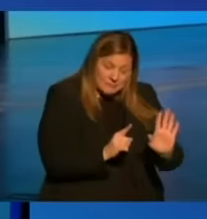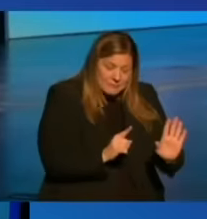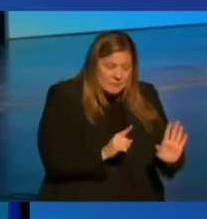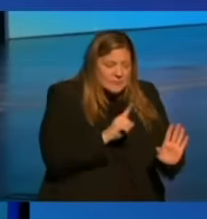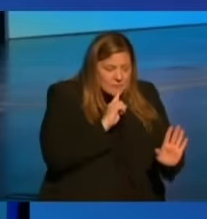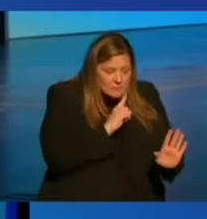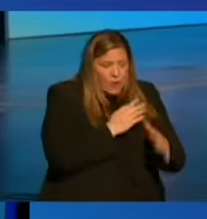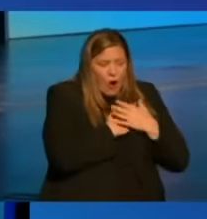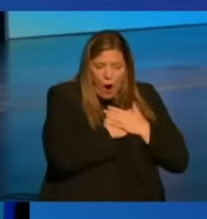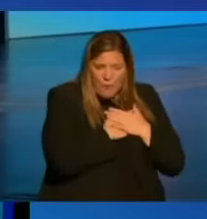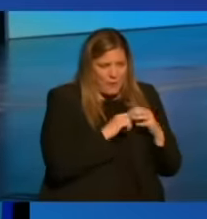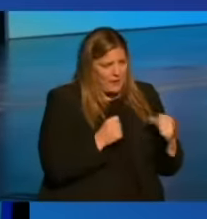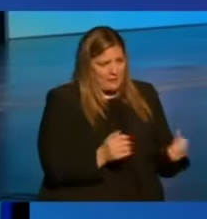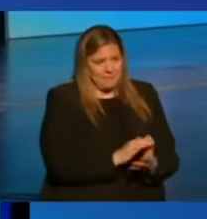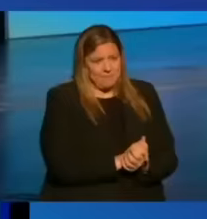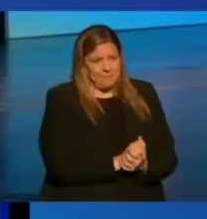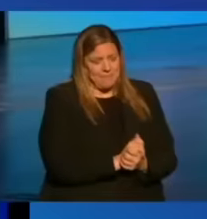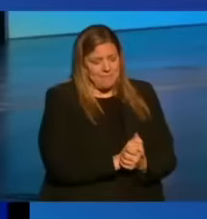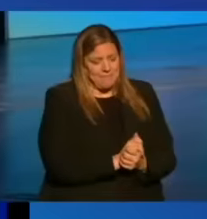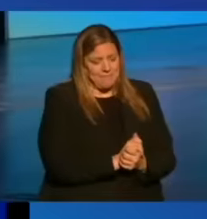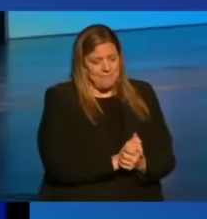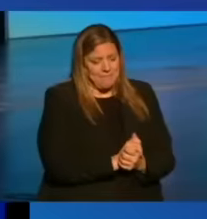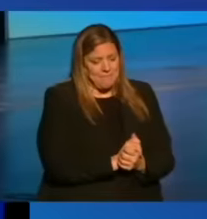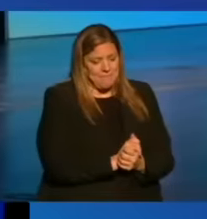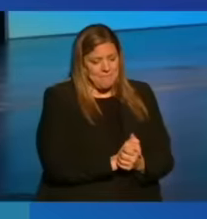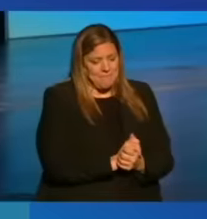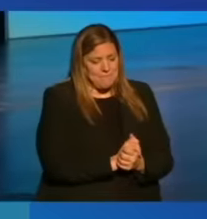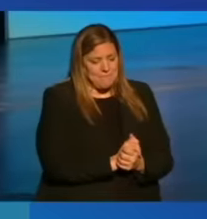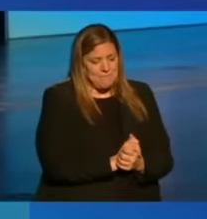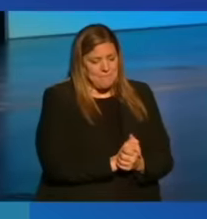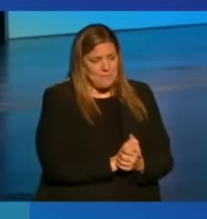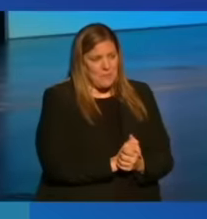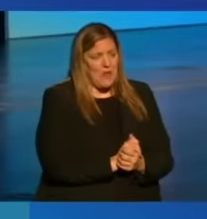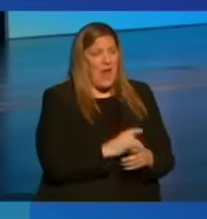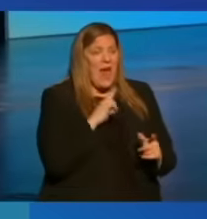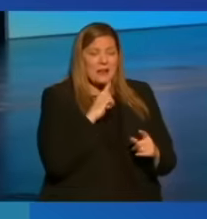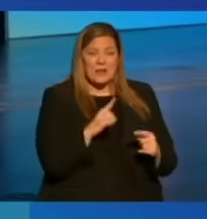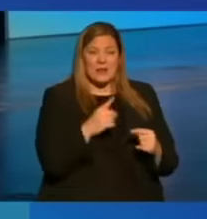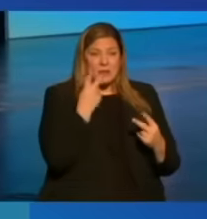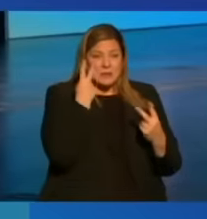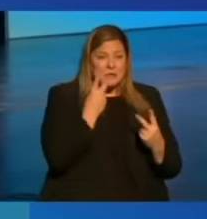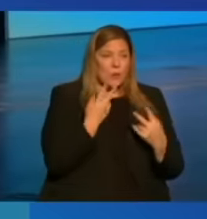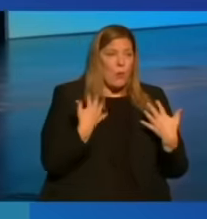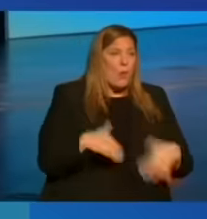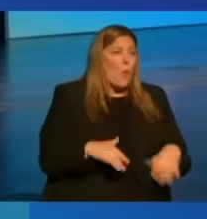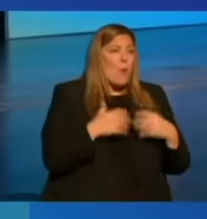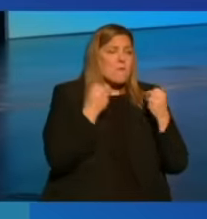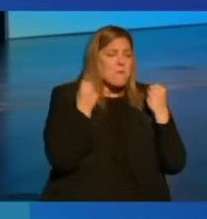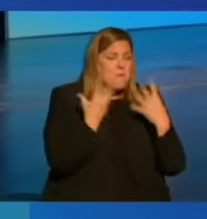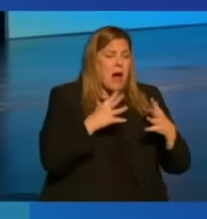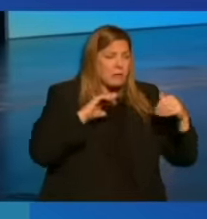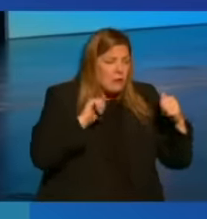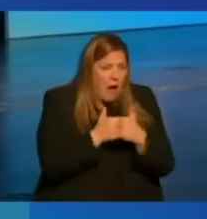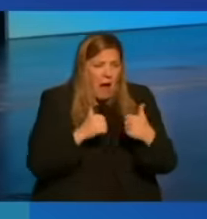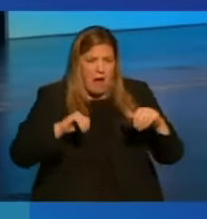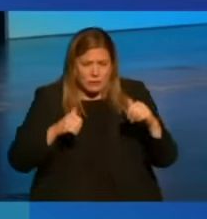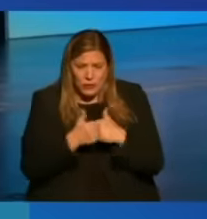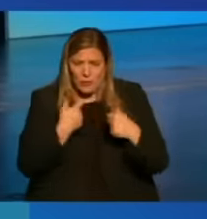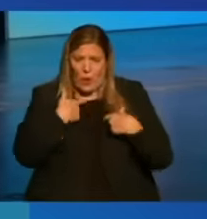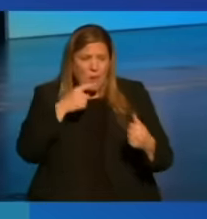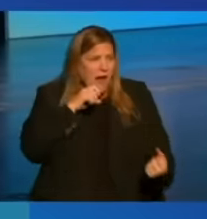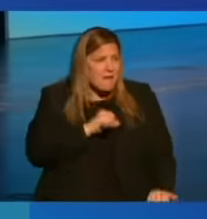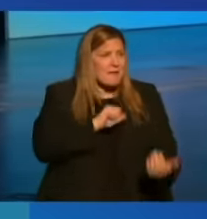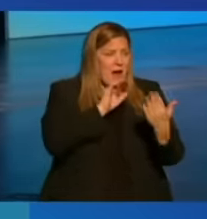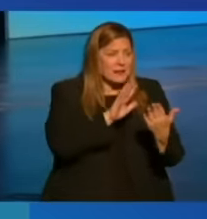heartbreaking, as daunting as all the challenges that we